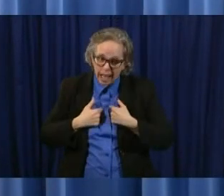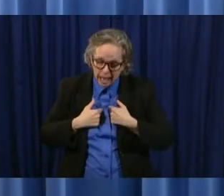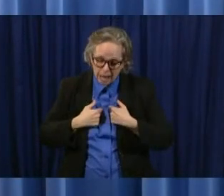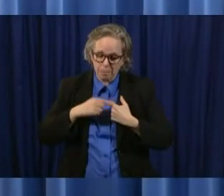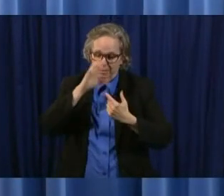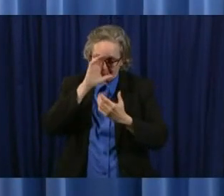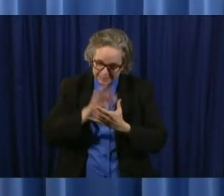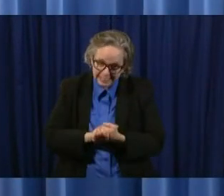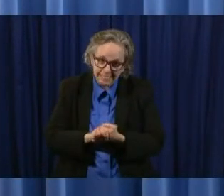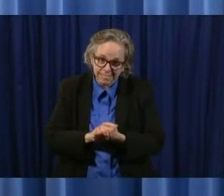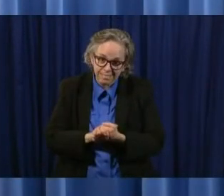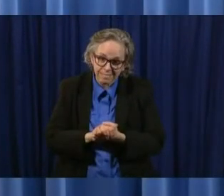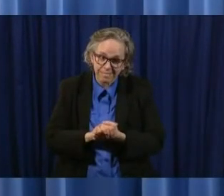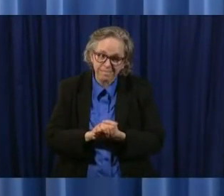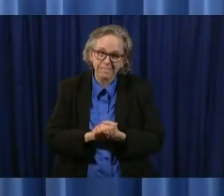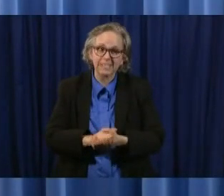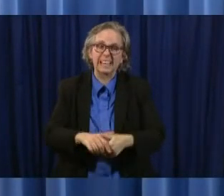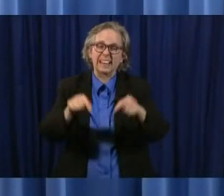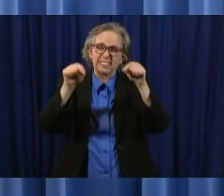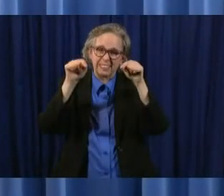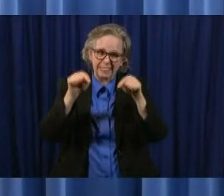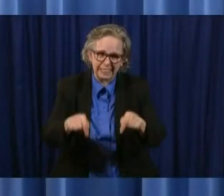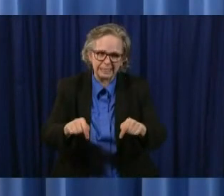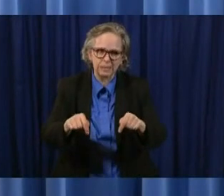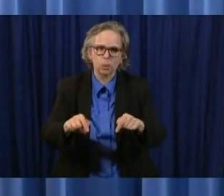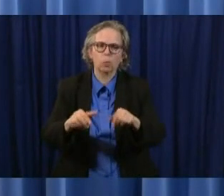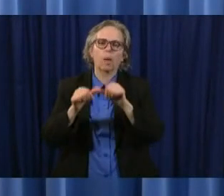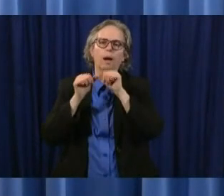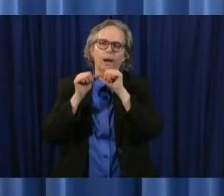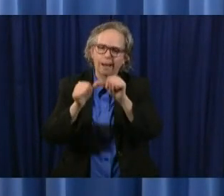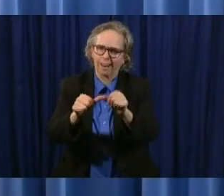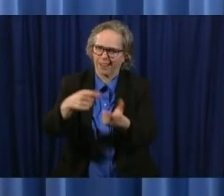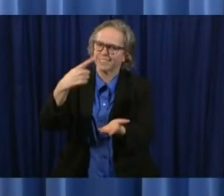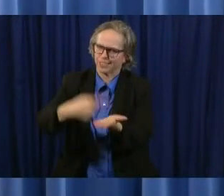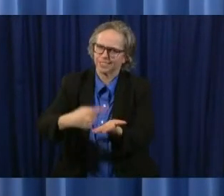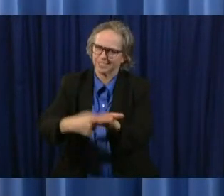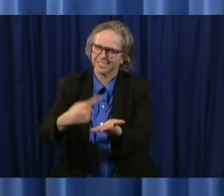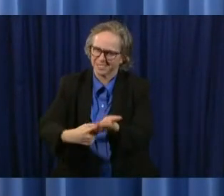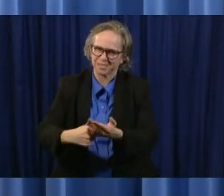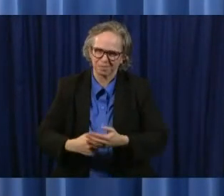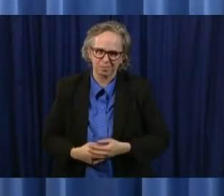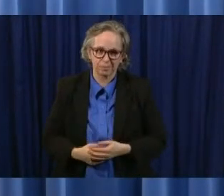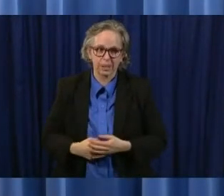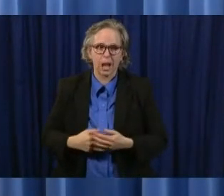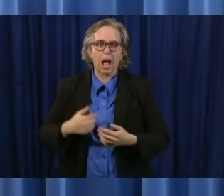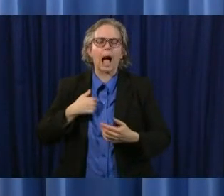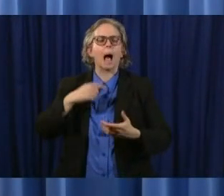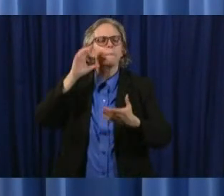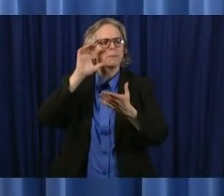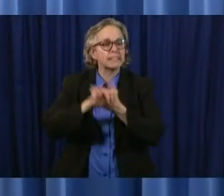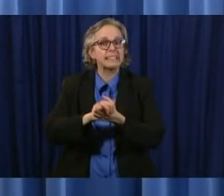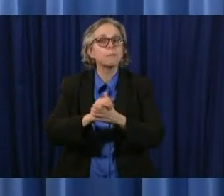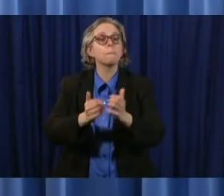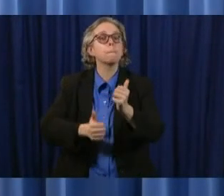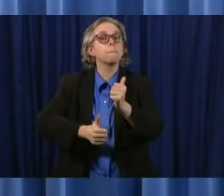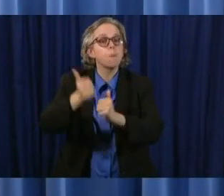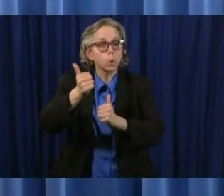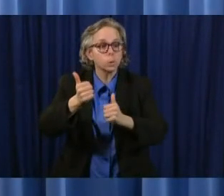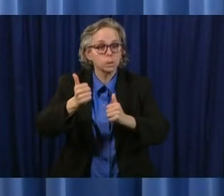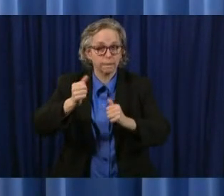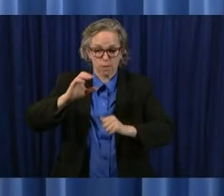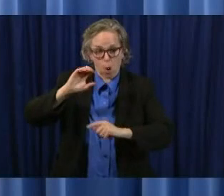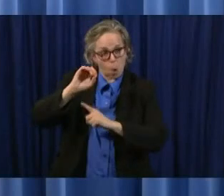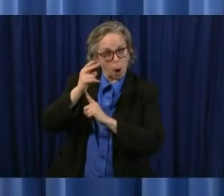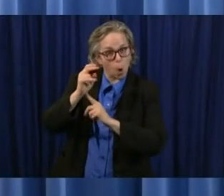continue to talk about this and it's my belief that the majority of ohioans when they go into a retail place